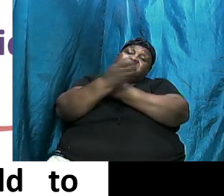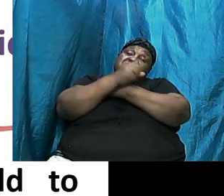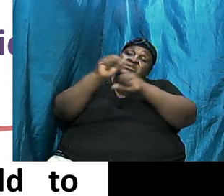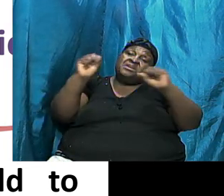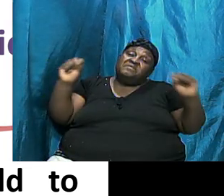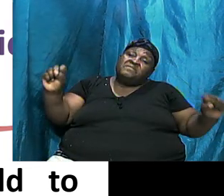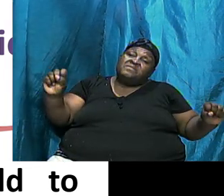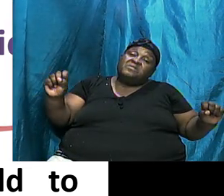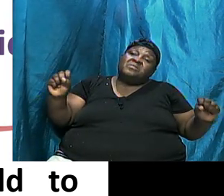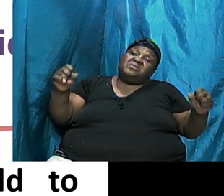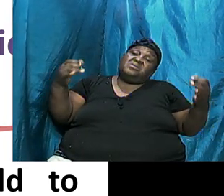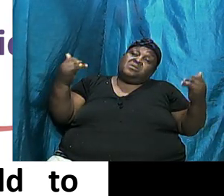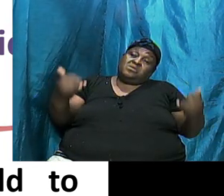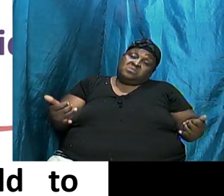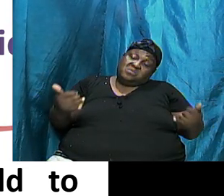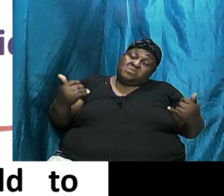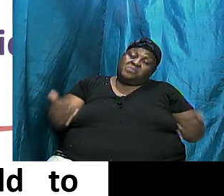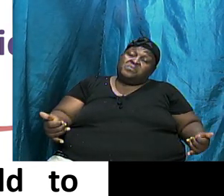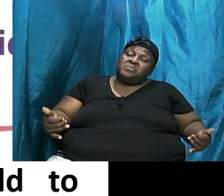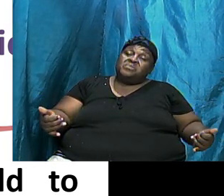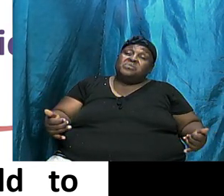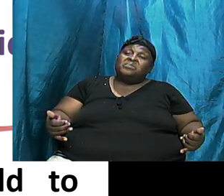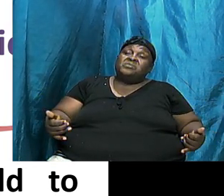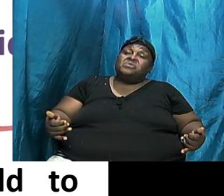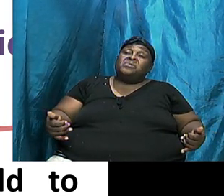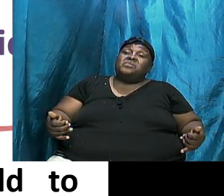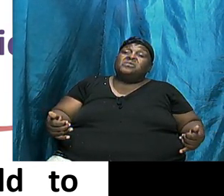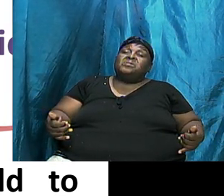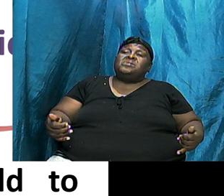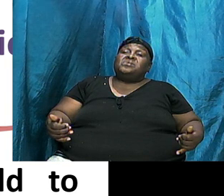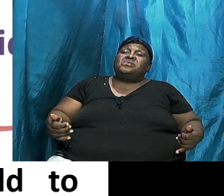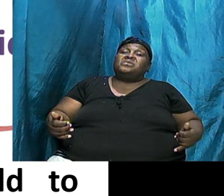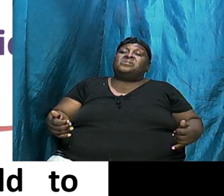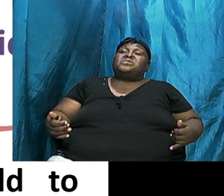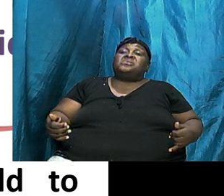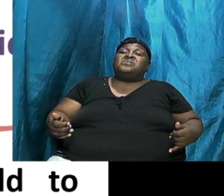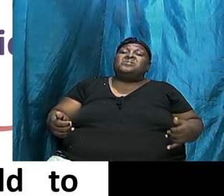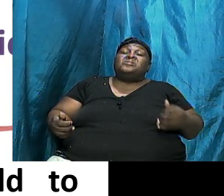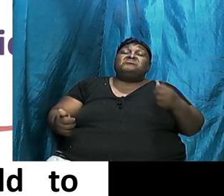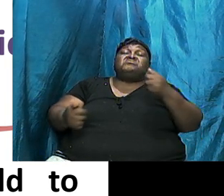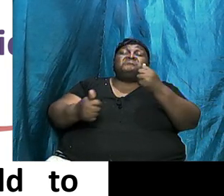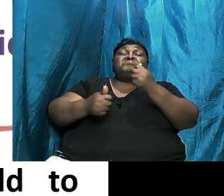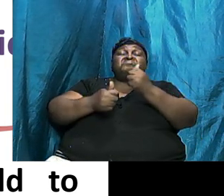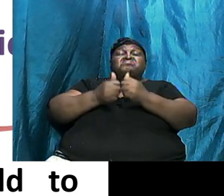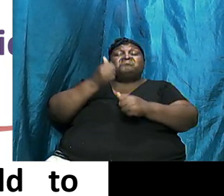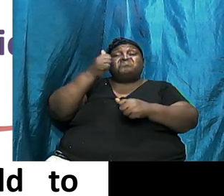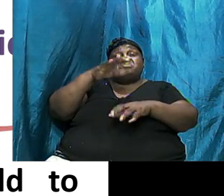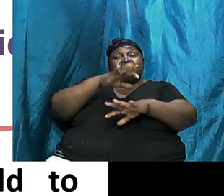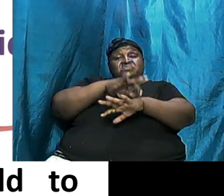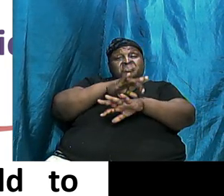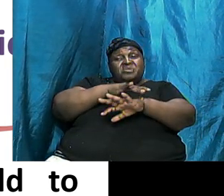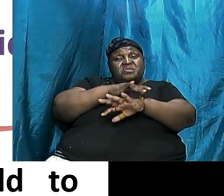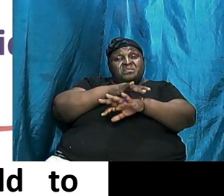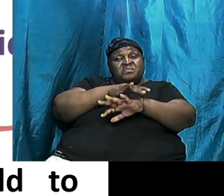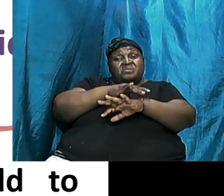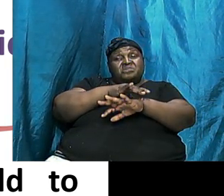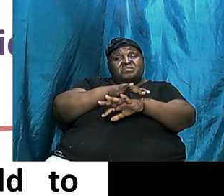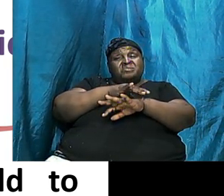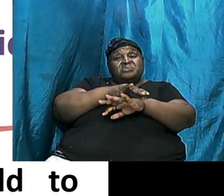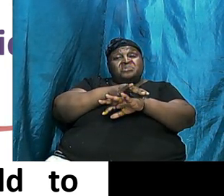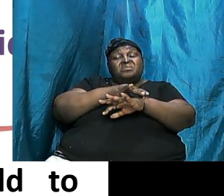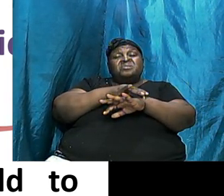They Were Now The Basis By Which Earth Was Going To Be